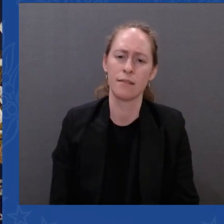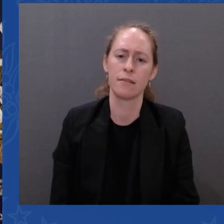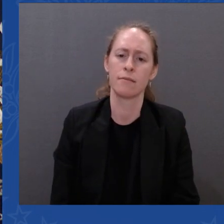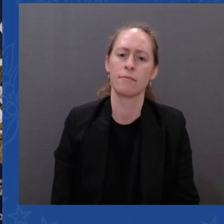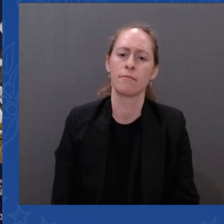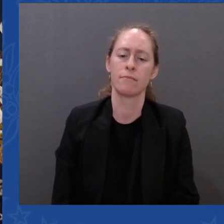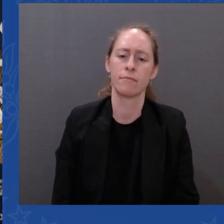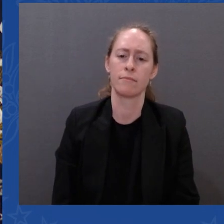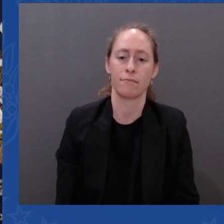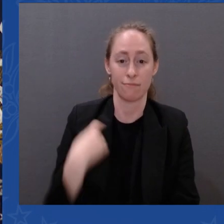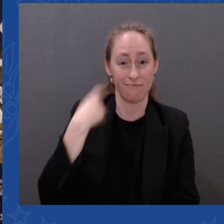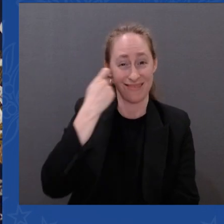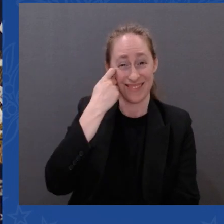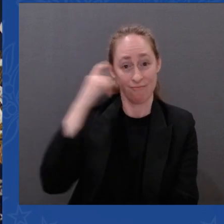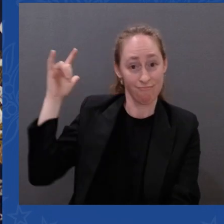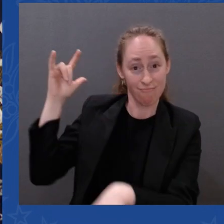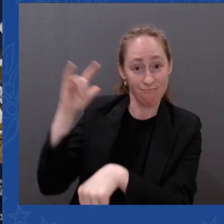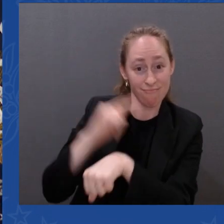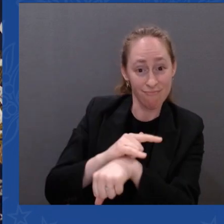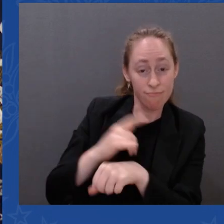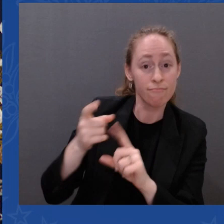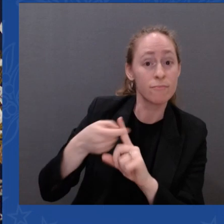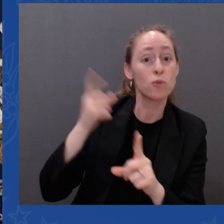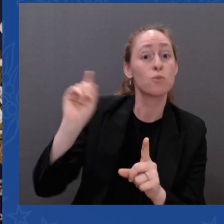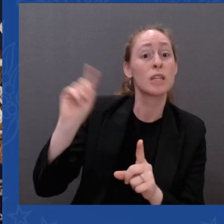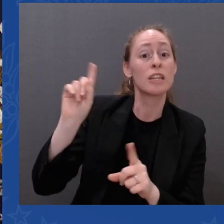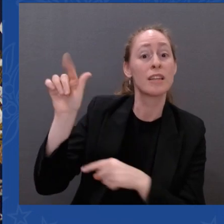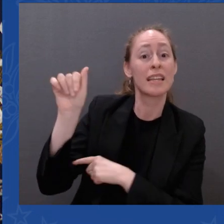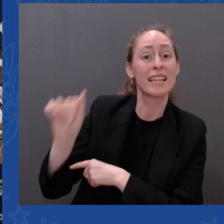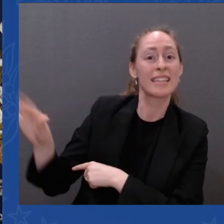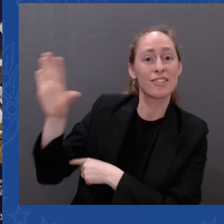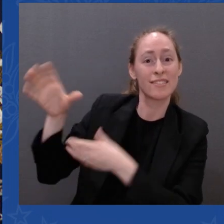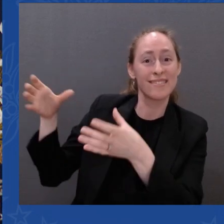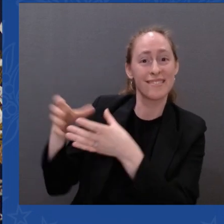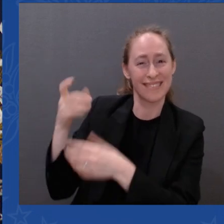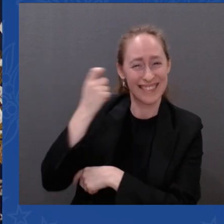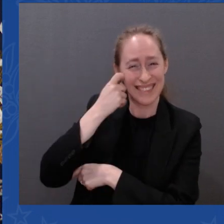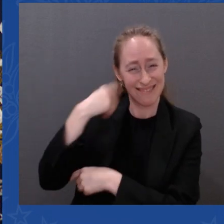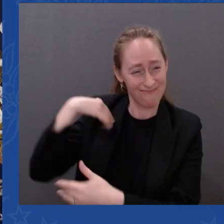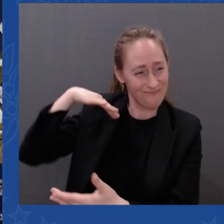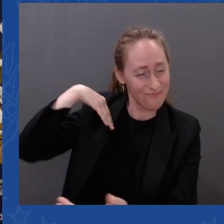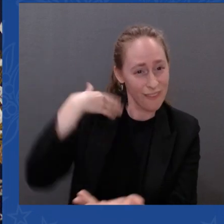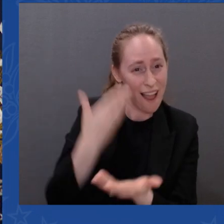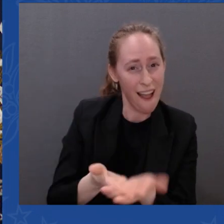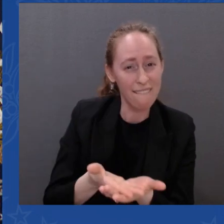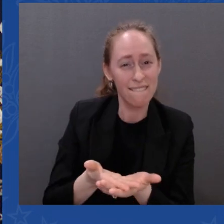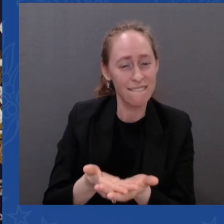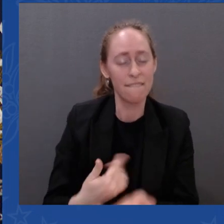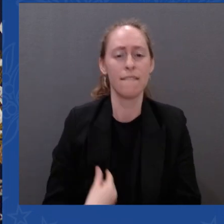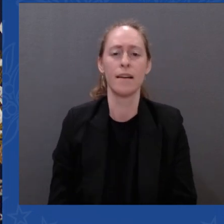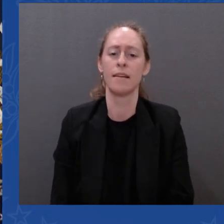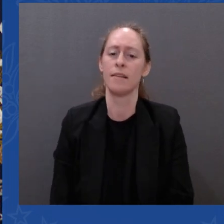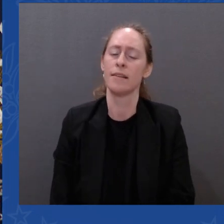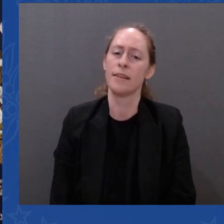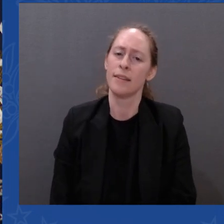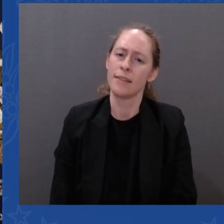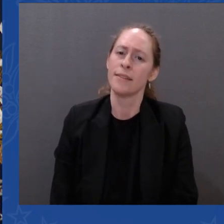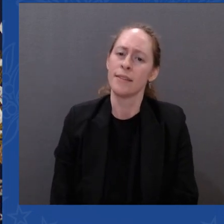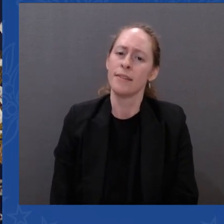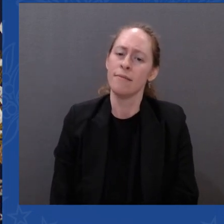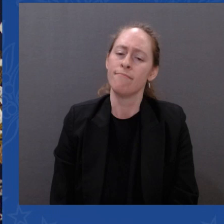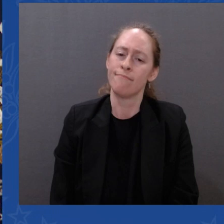And I learned of this while I was on the aircraft. And what struck me on that